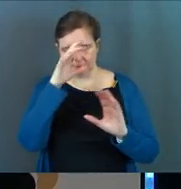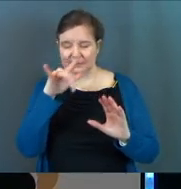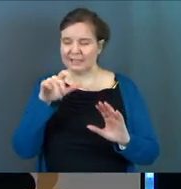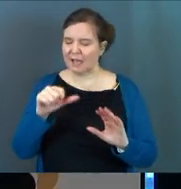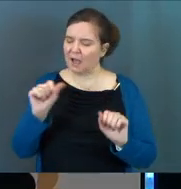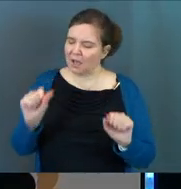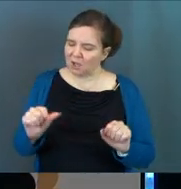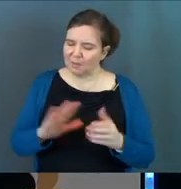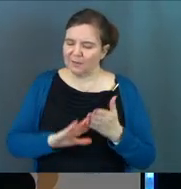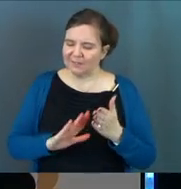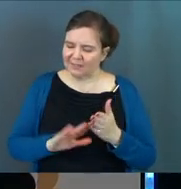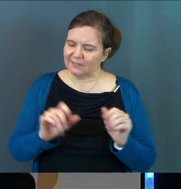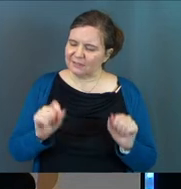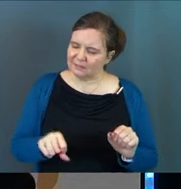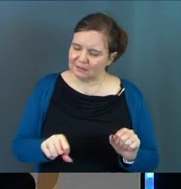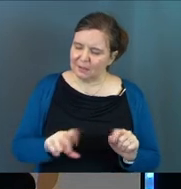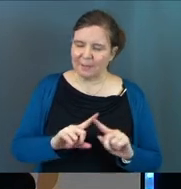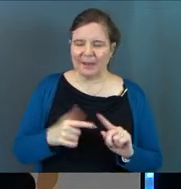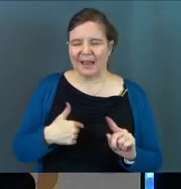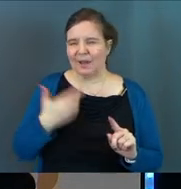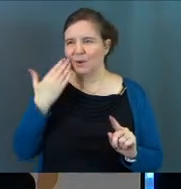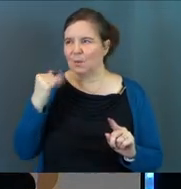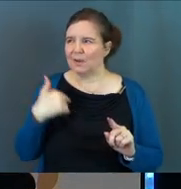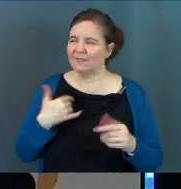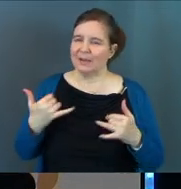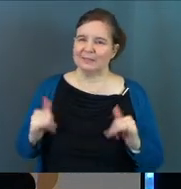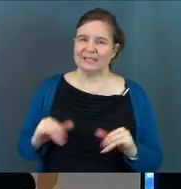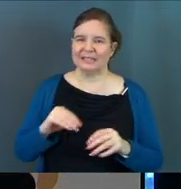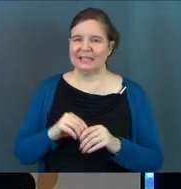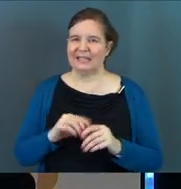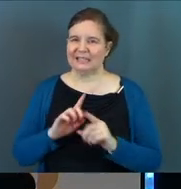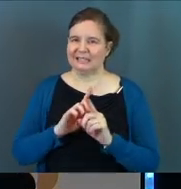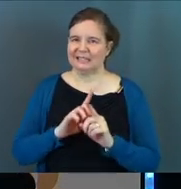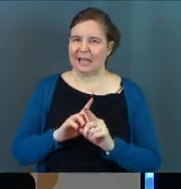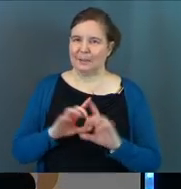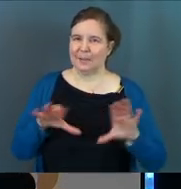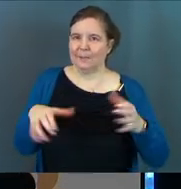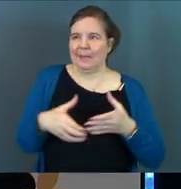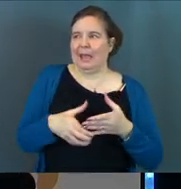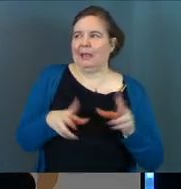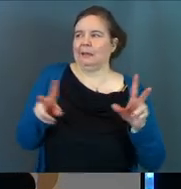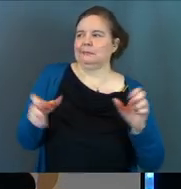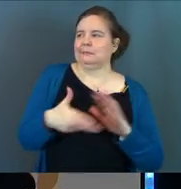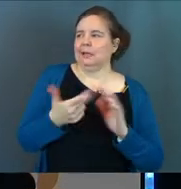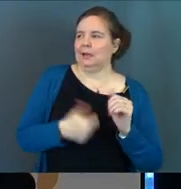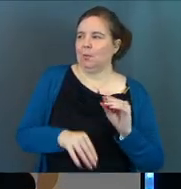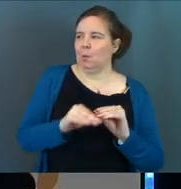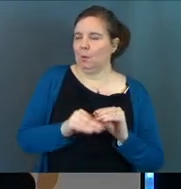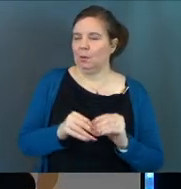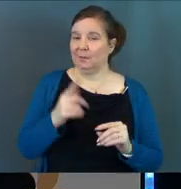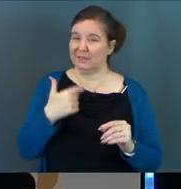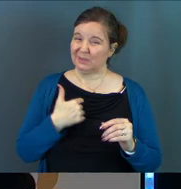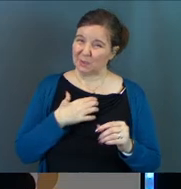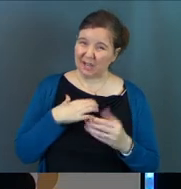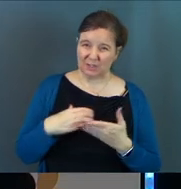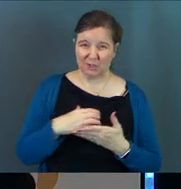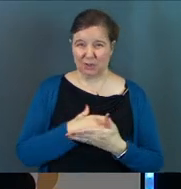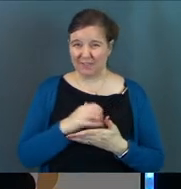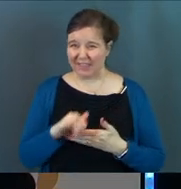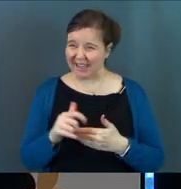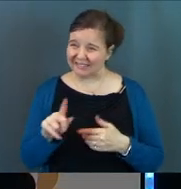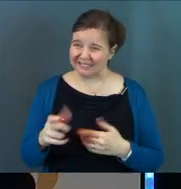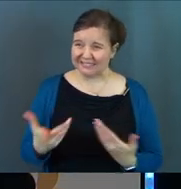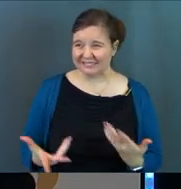Yeah, I could be forgiven, but I don't know if I'm still in the disciples' pack anymore. Because do I deserve